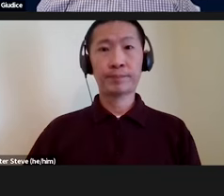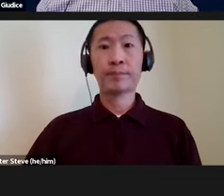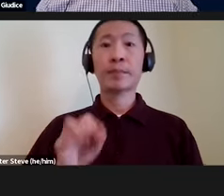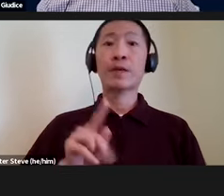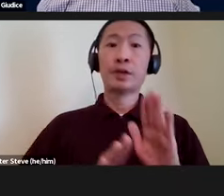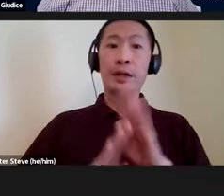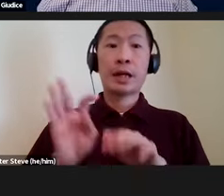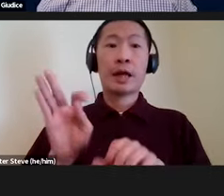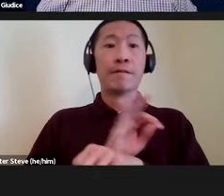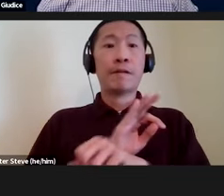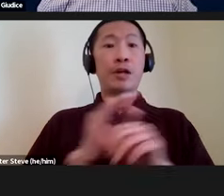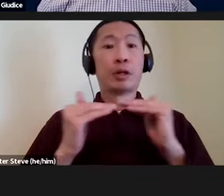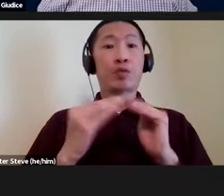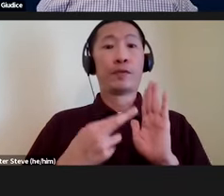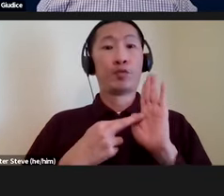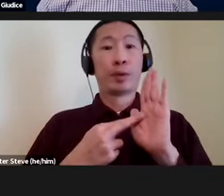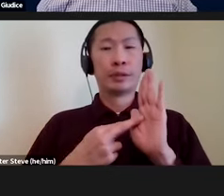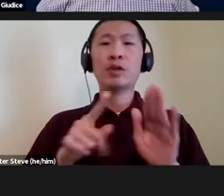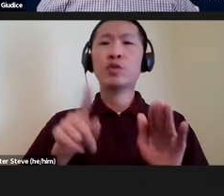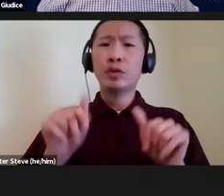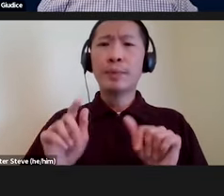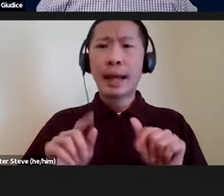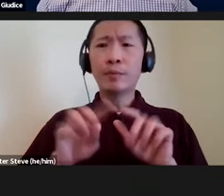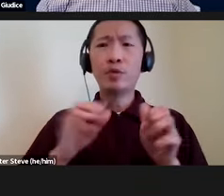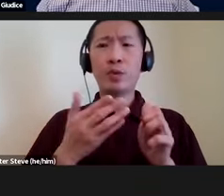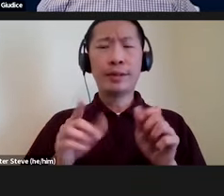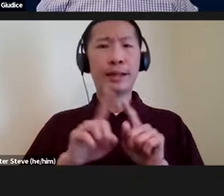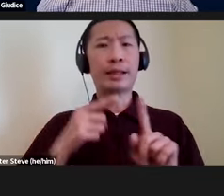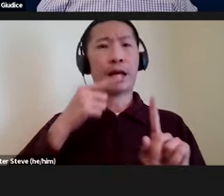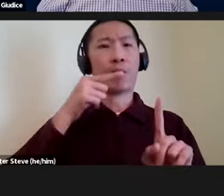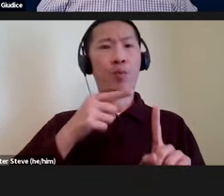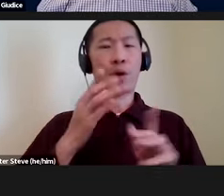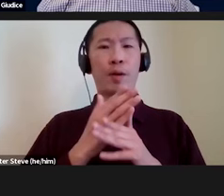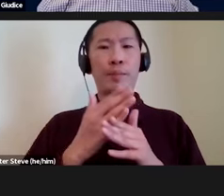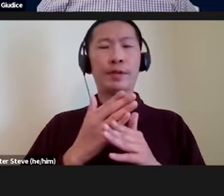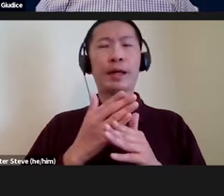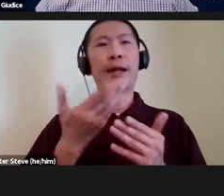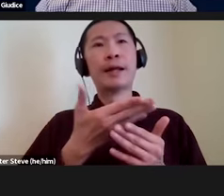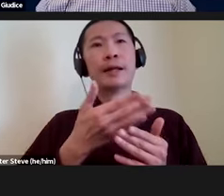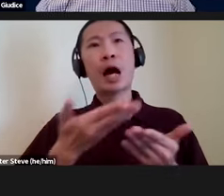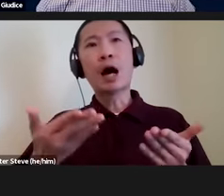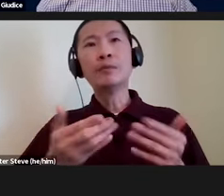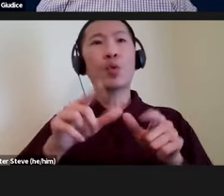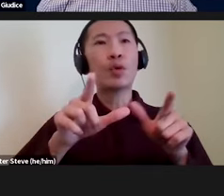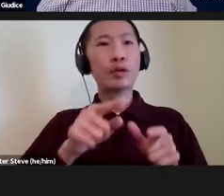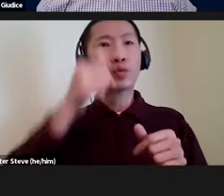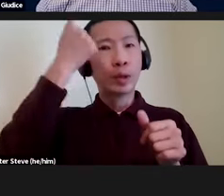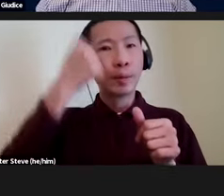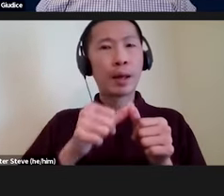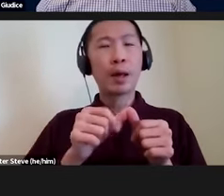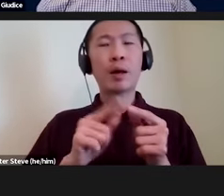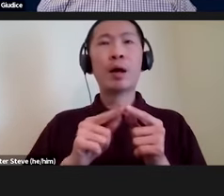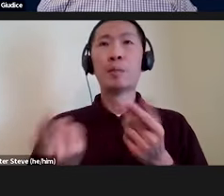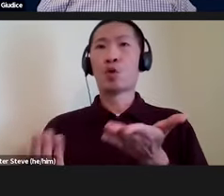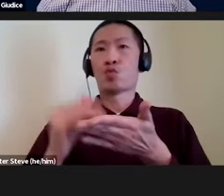develop functional equivalent representations, then you should be able to do things like pointing between remembered objects or locations, recreating the